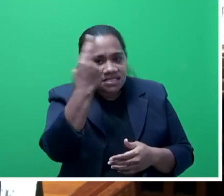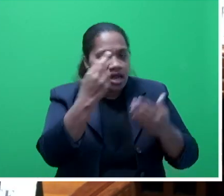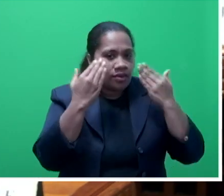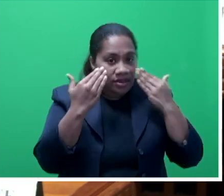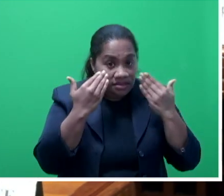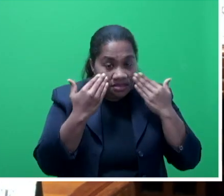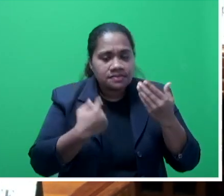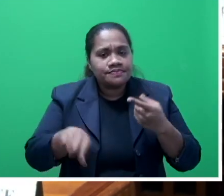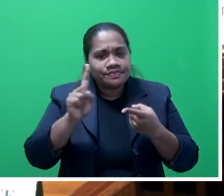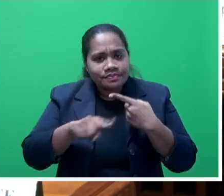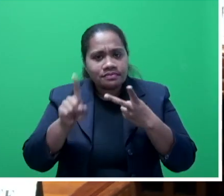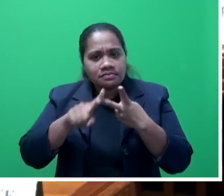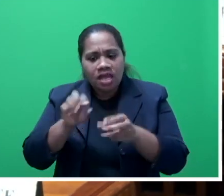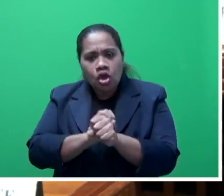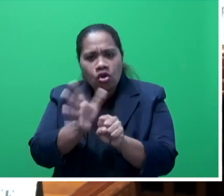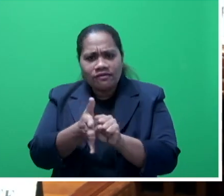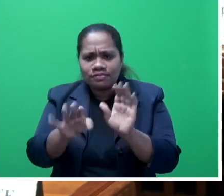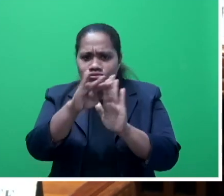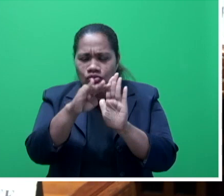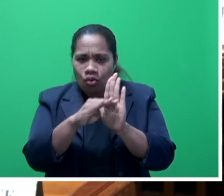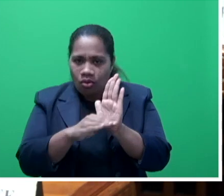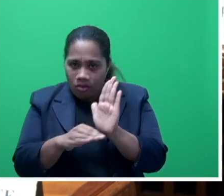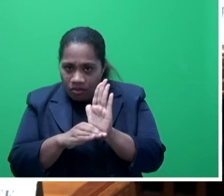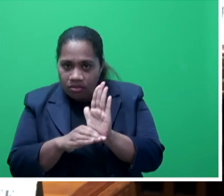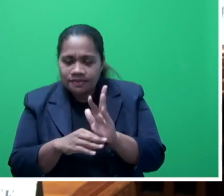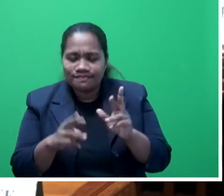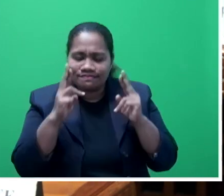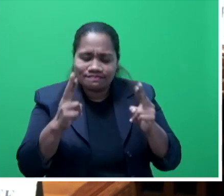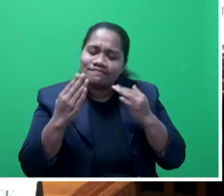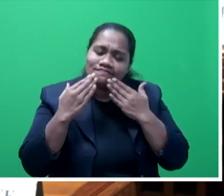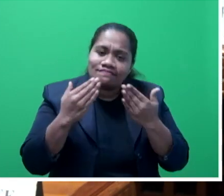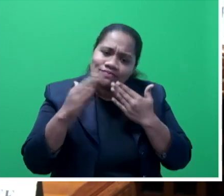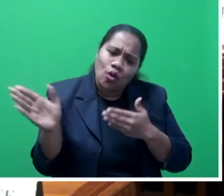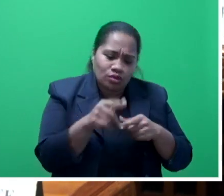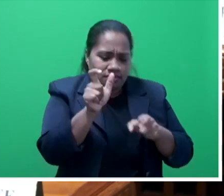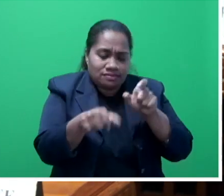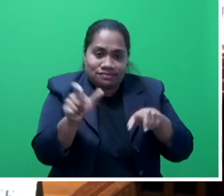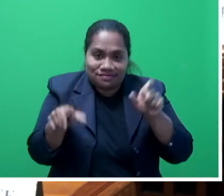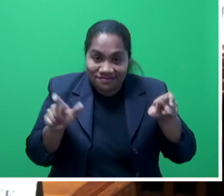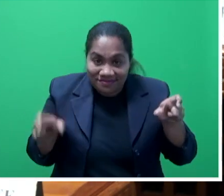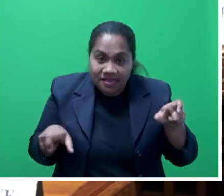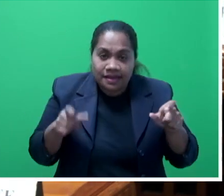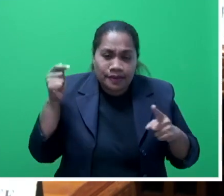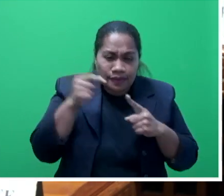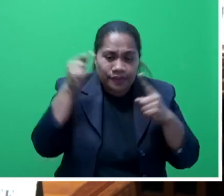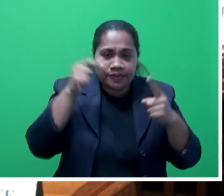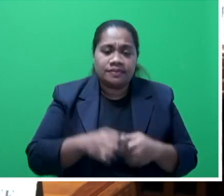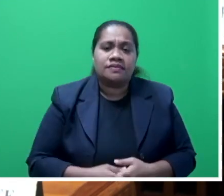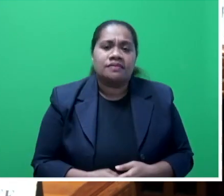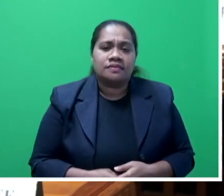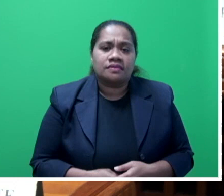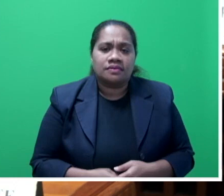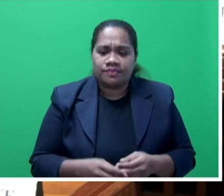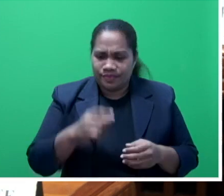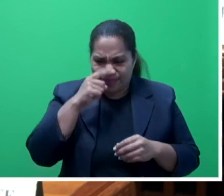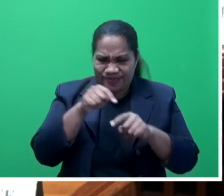the COVID protocols. I wish to acknowledge all the key stakeholders, particularly the machinery in the rural